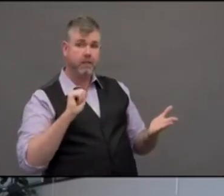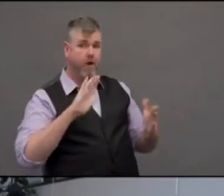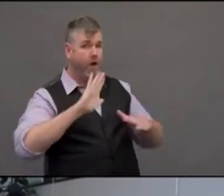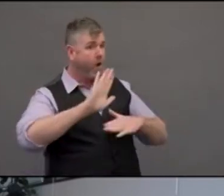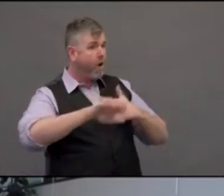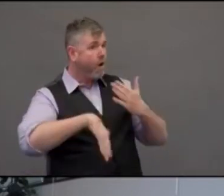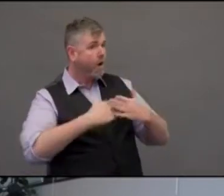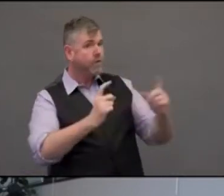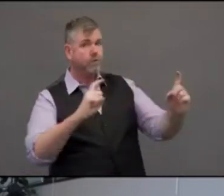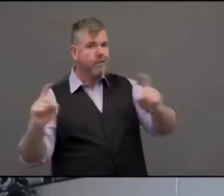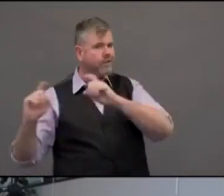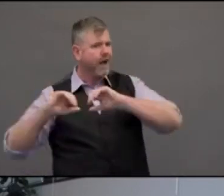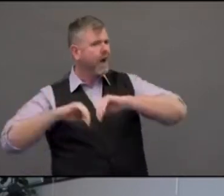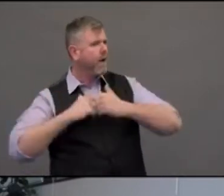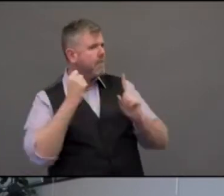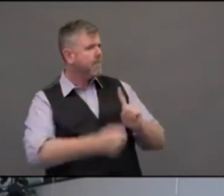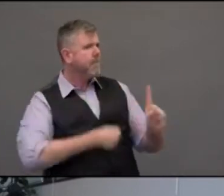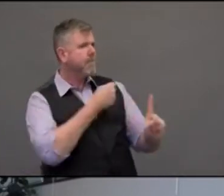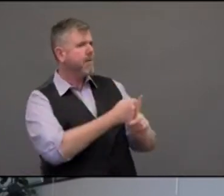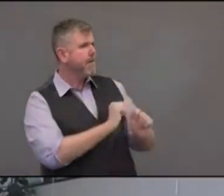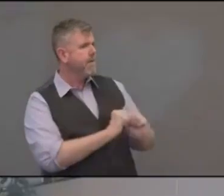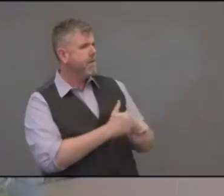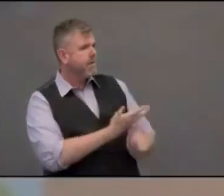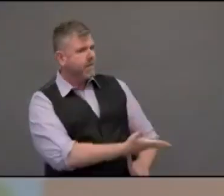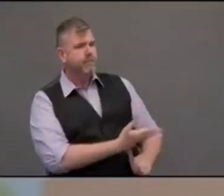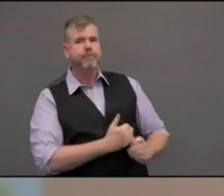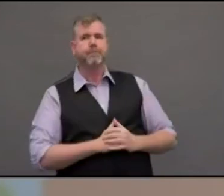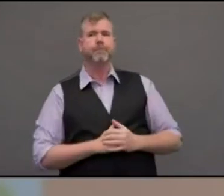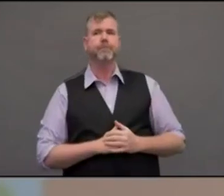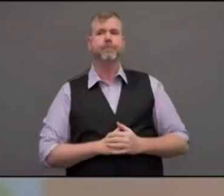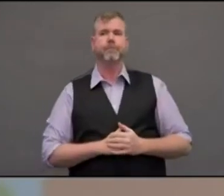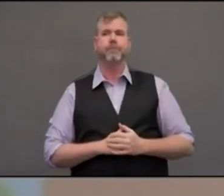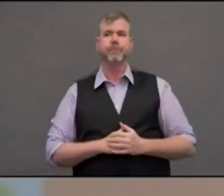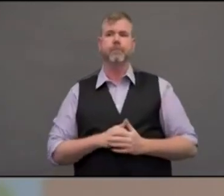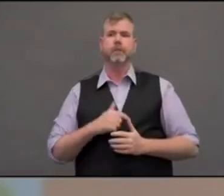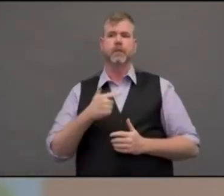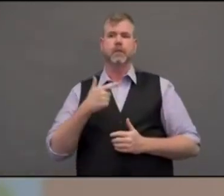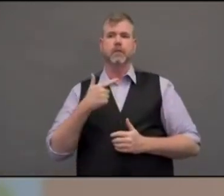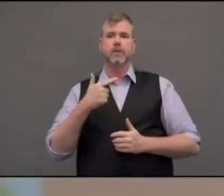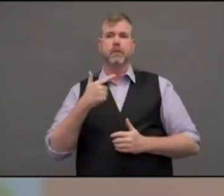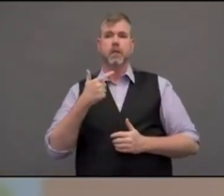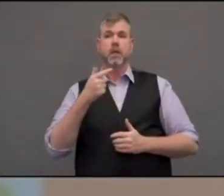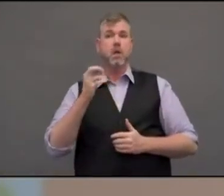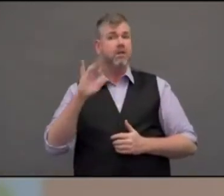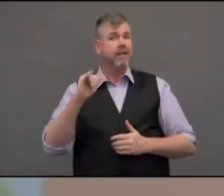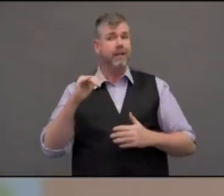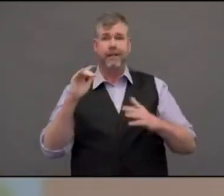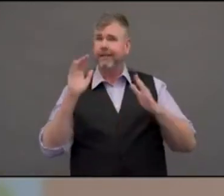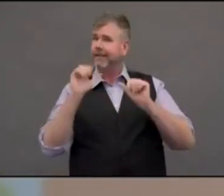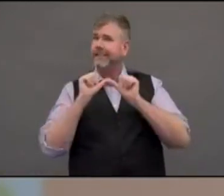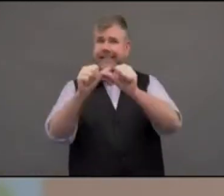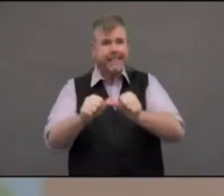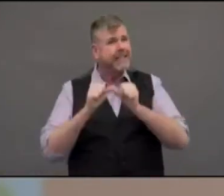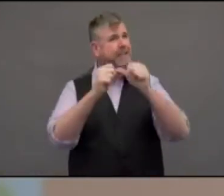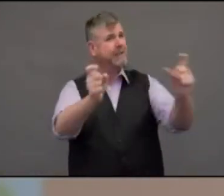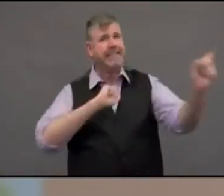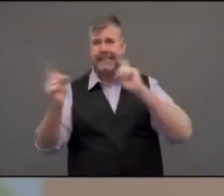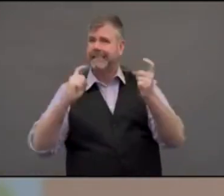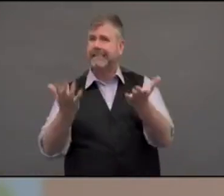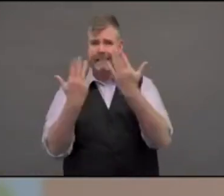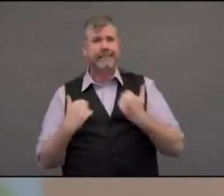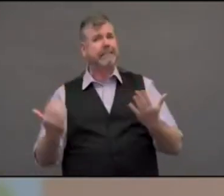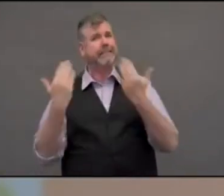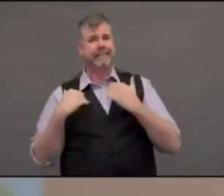continue to send those donations because they're very important to us. And also to please